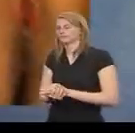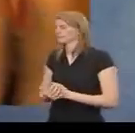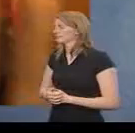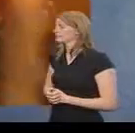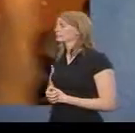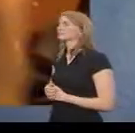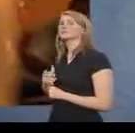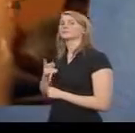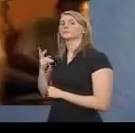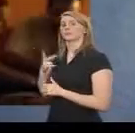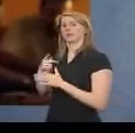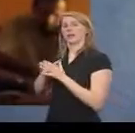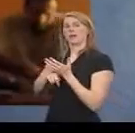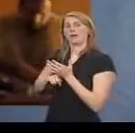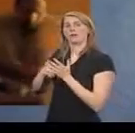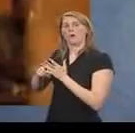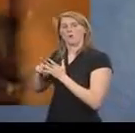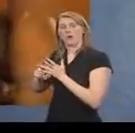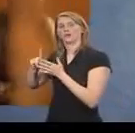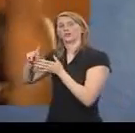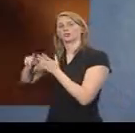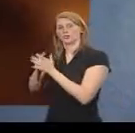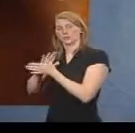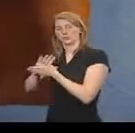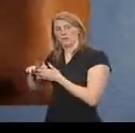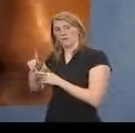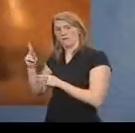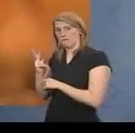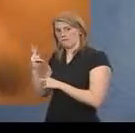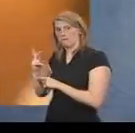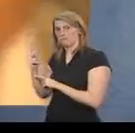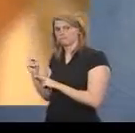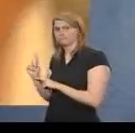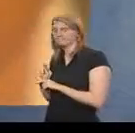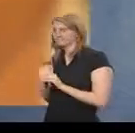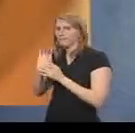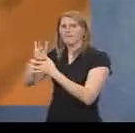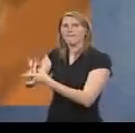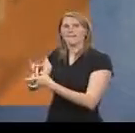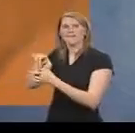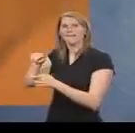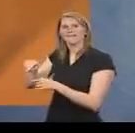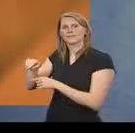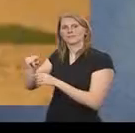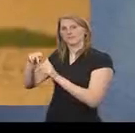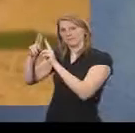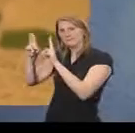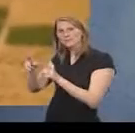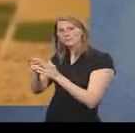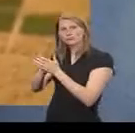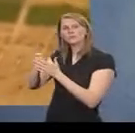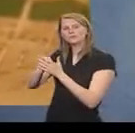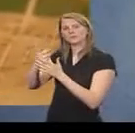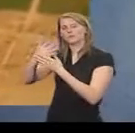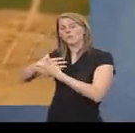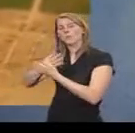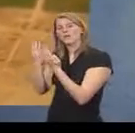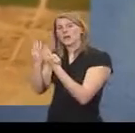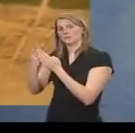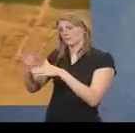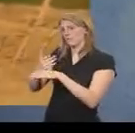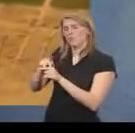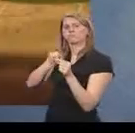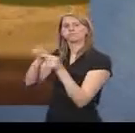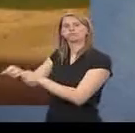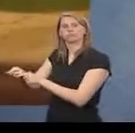Alawali and Jihad Ali were reunited in the bomb maker's rented house four days before the attack. Together, they went